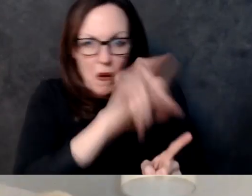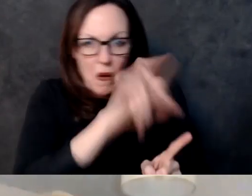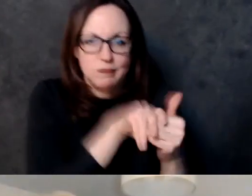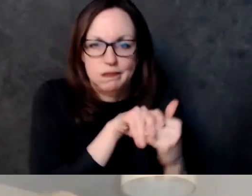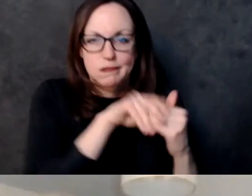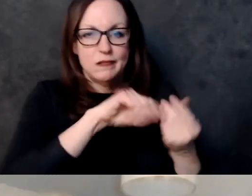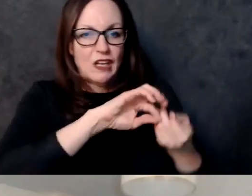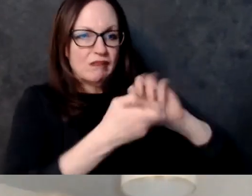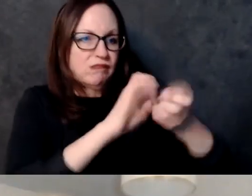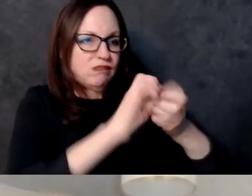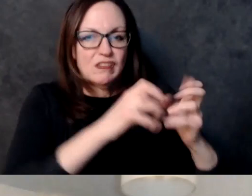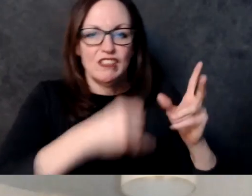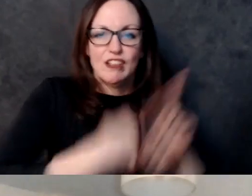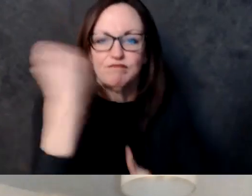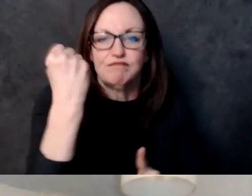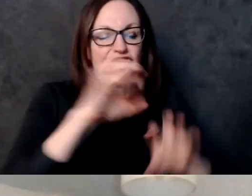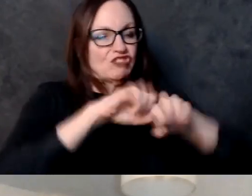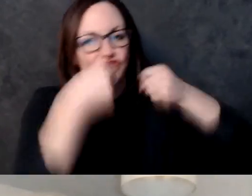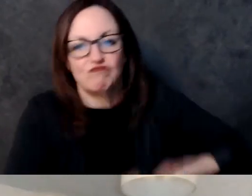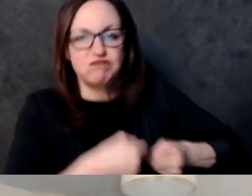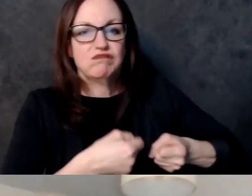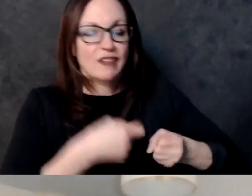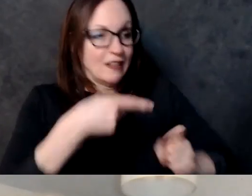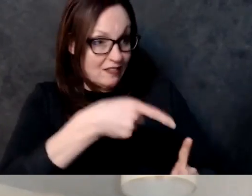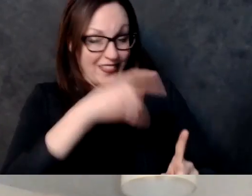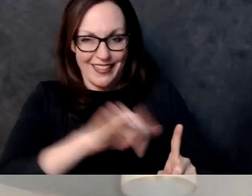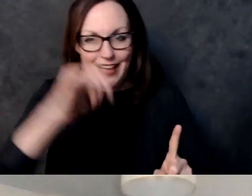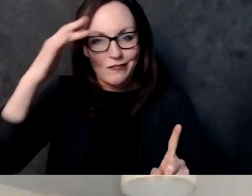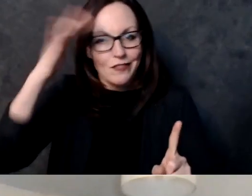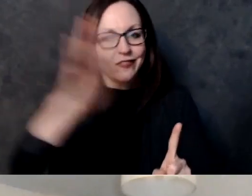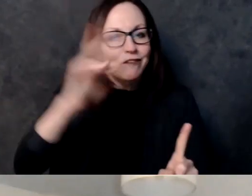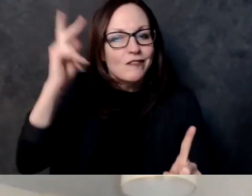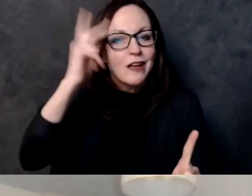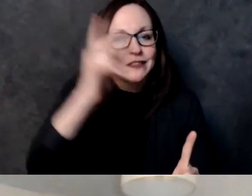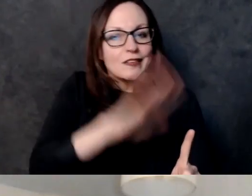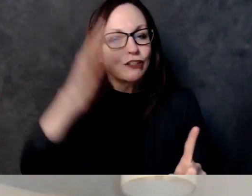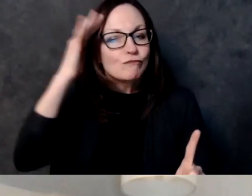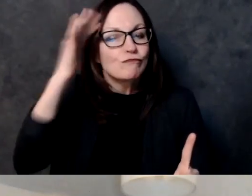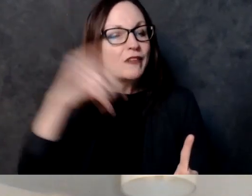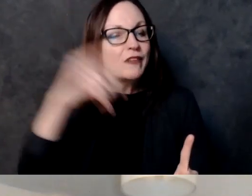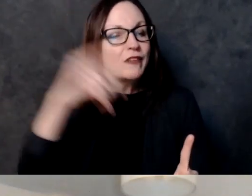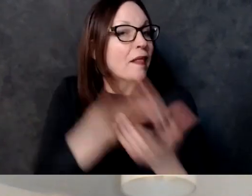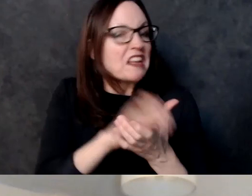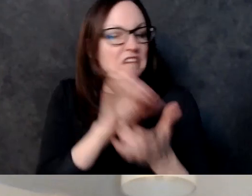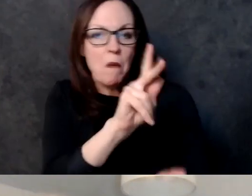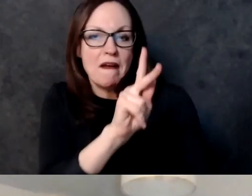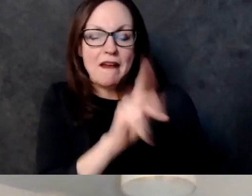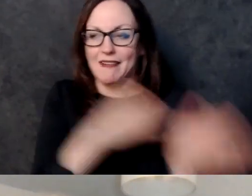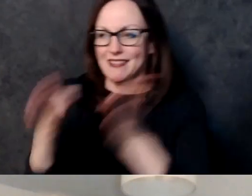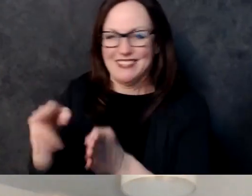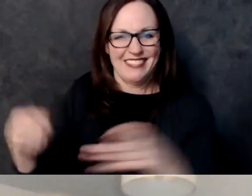sorry and kicking off to the next we have uh um representative sannicki for our next question on the 13th on there